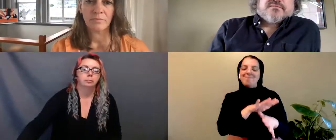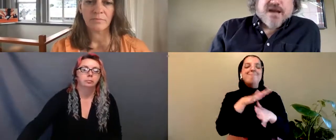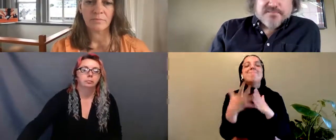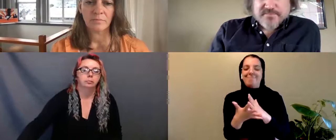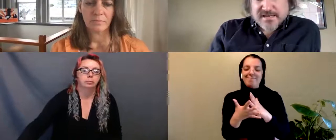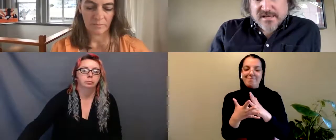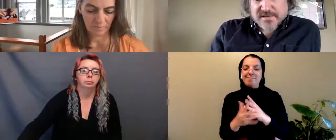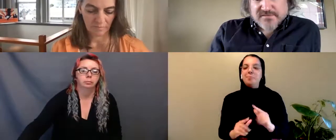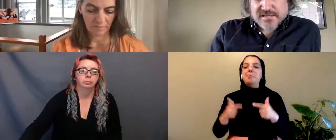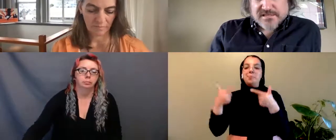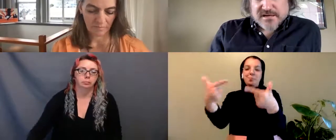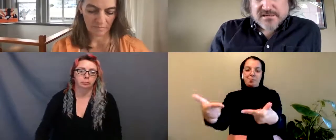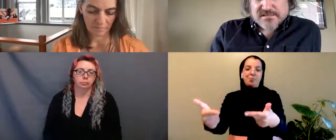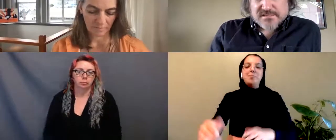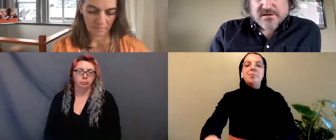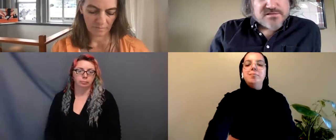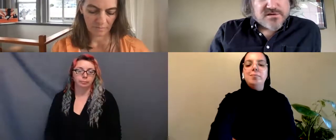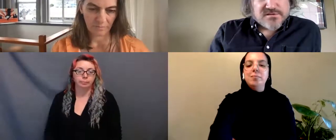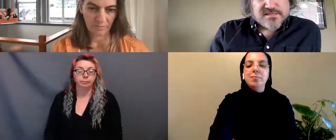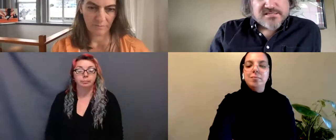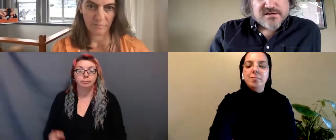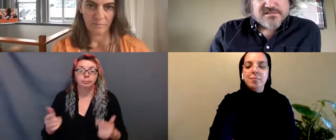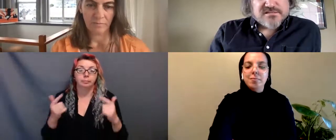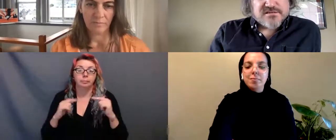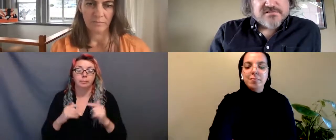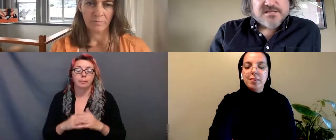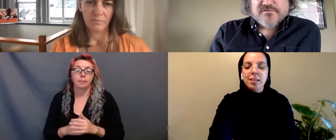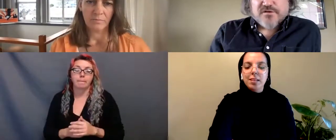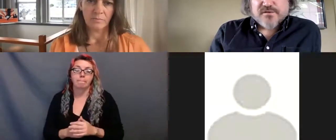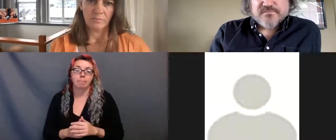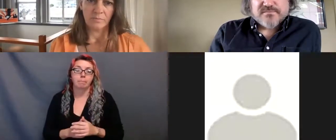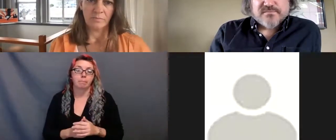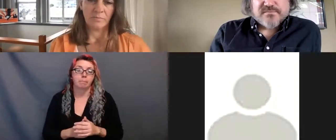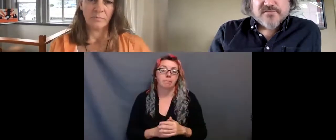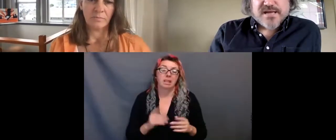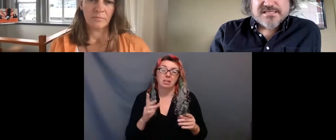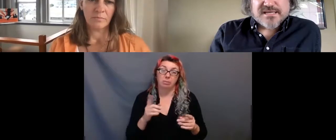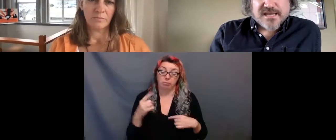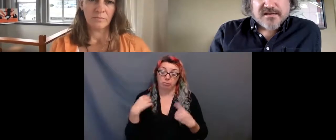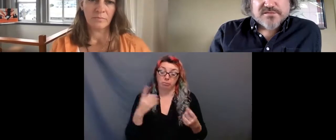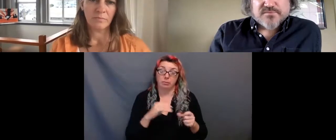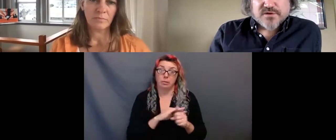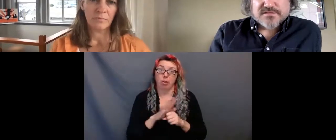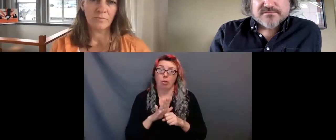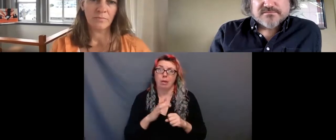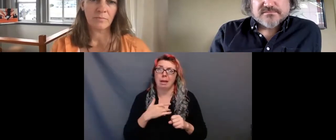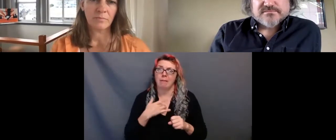Perhaps the pandemic has finally taught us also that these artists deserve some form of basic income